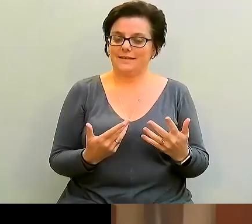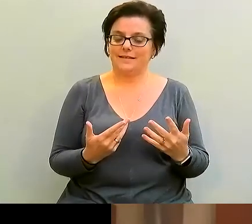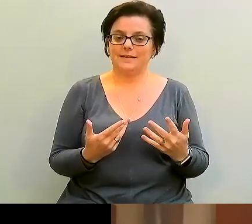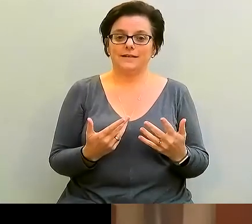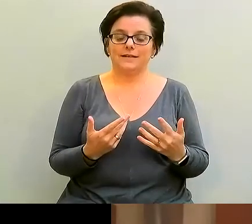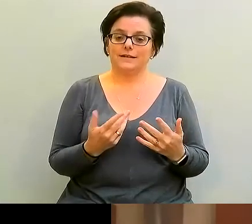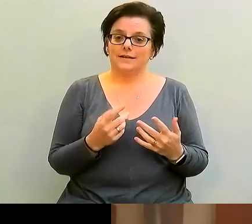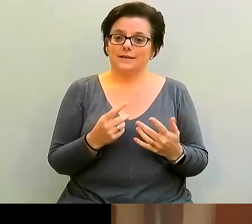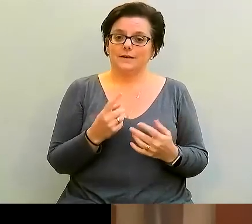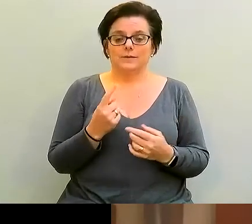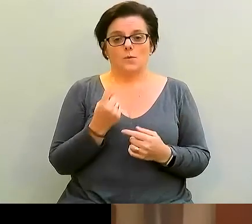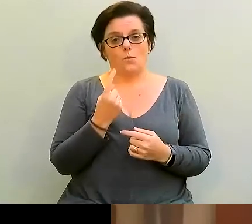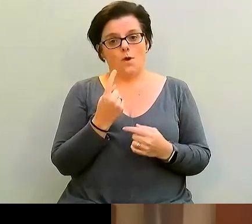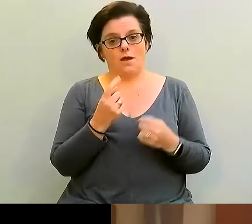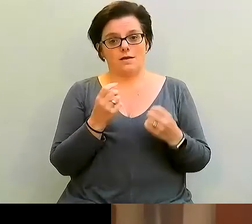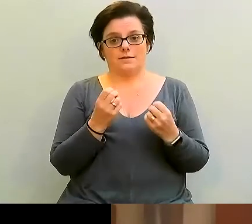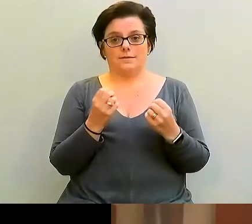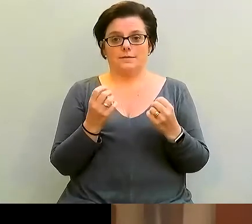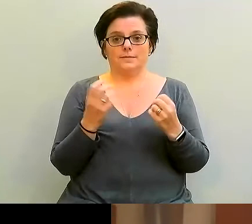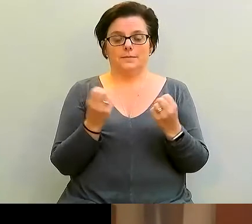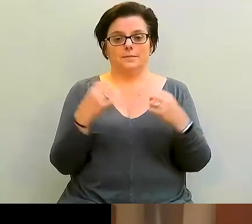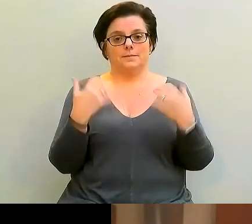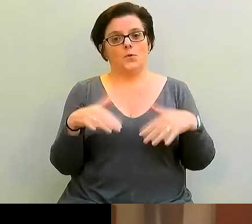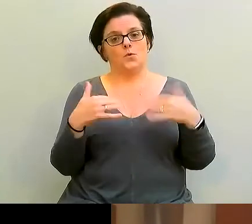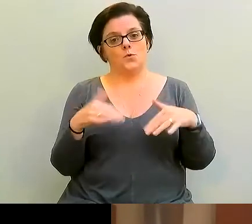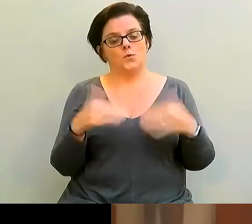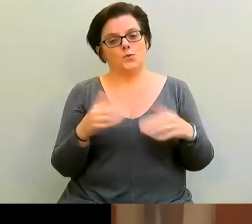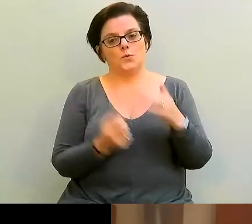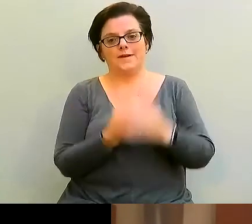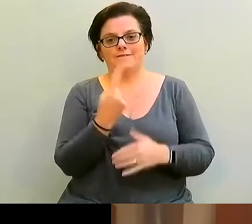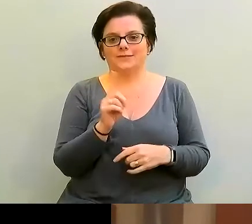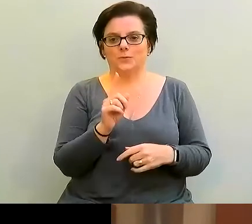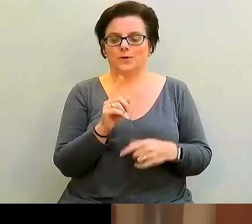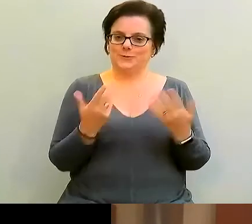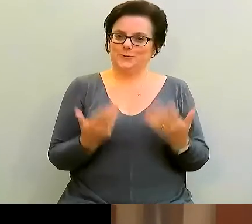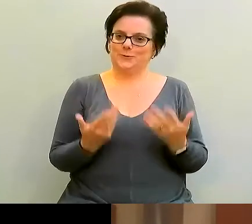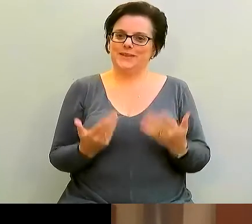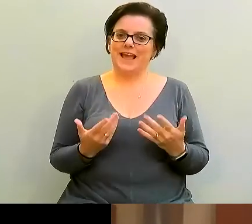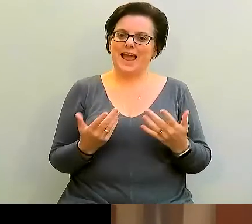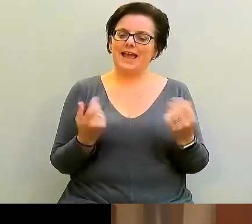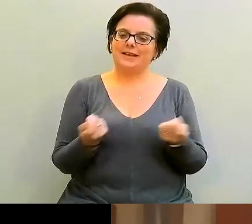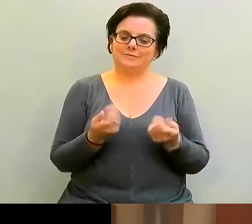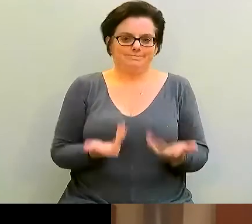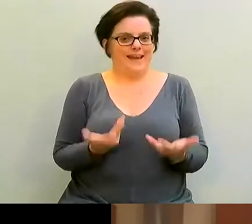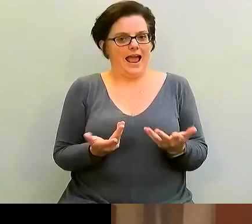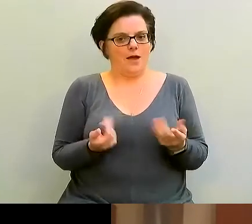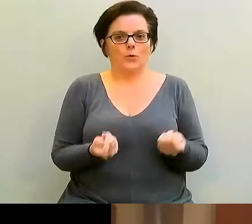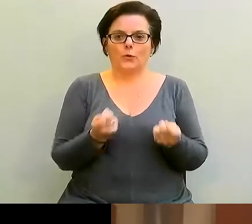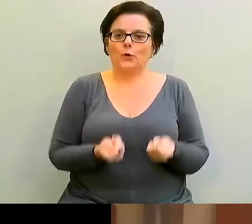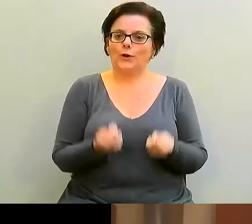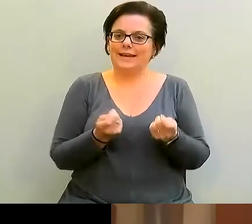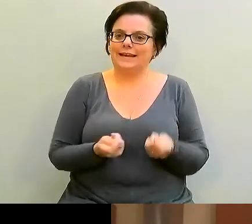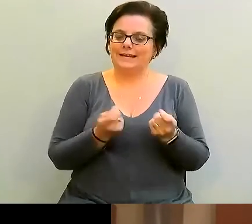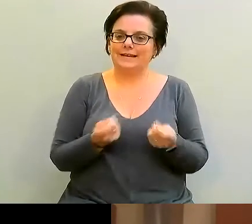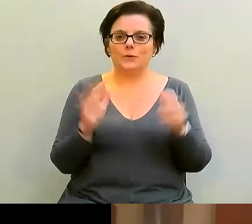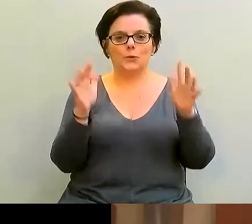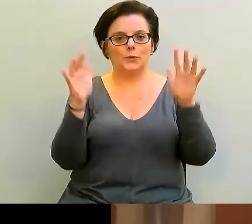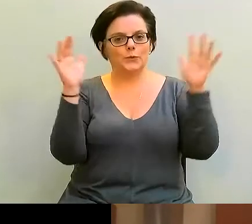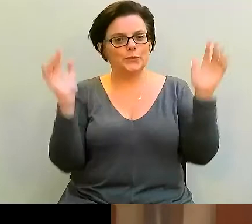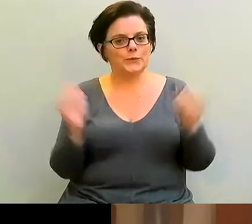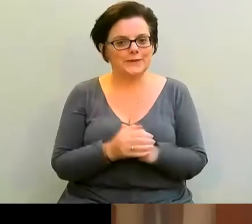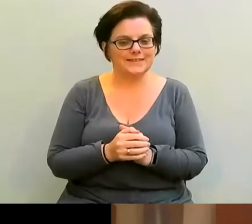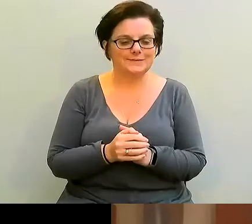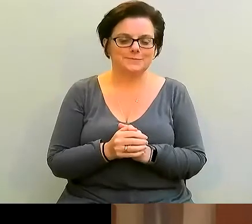of the highlights is this evening's cookery extravaganza and educational extravaganza at the same time.